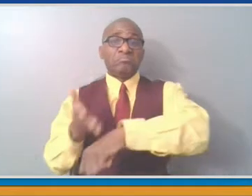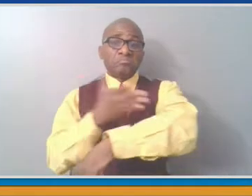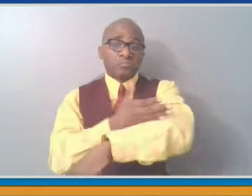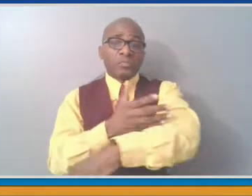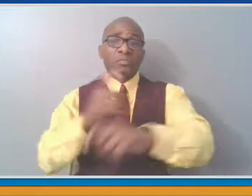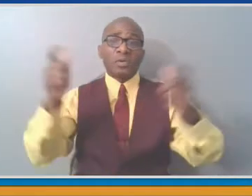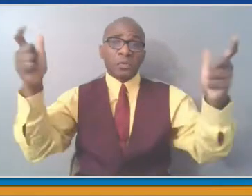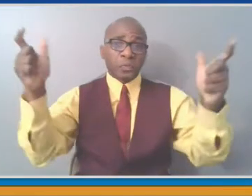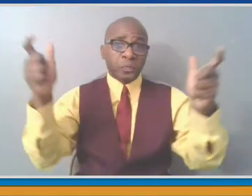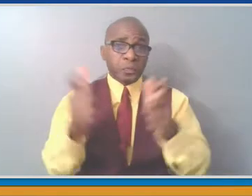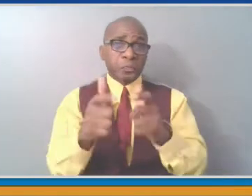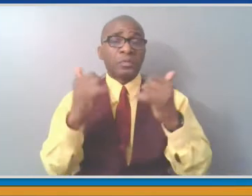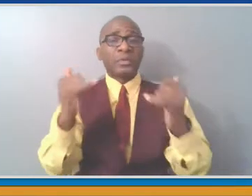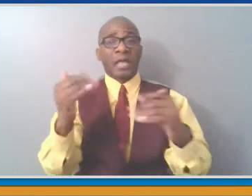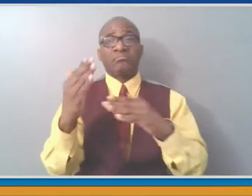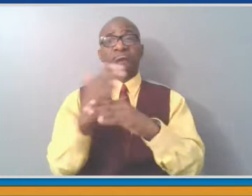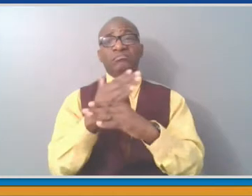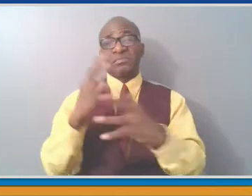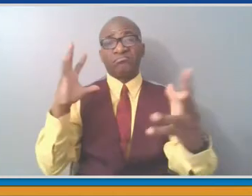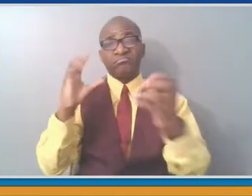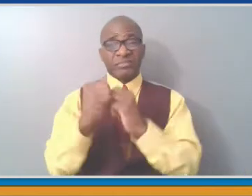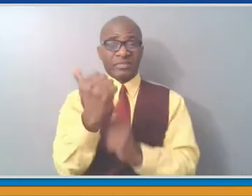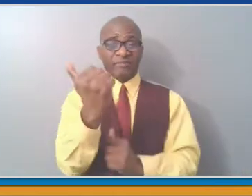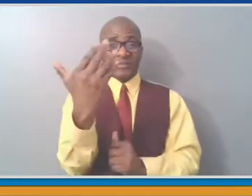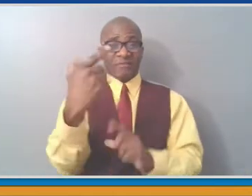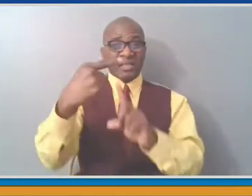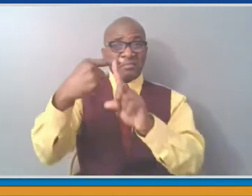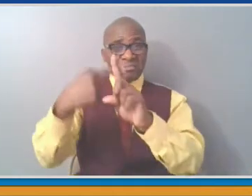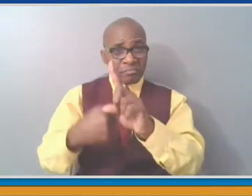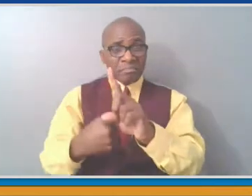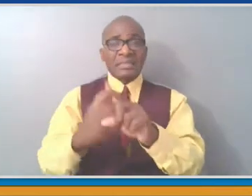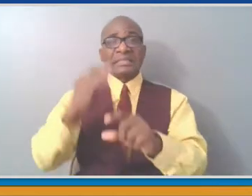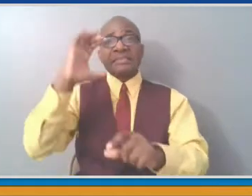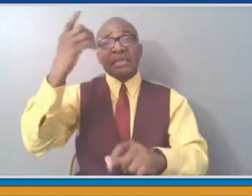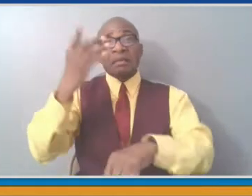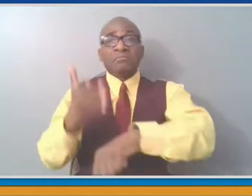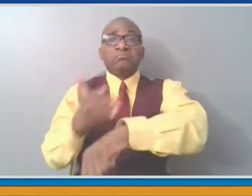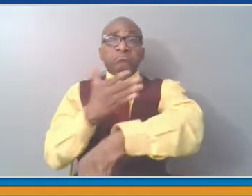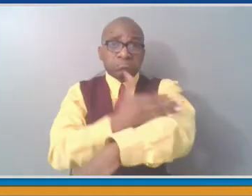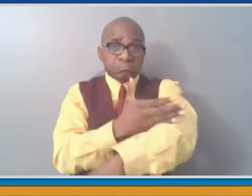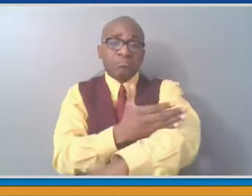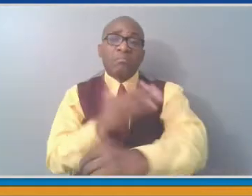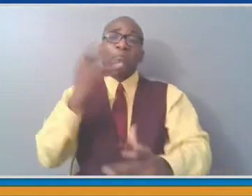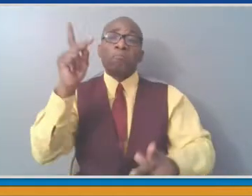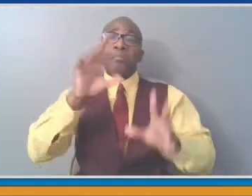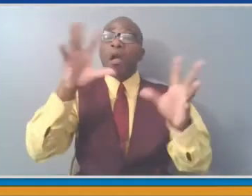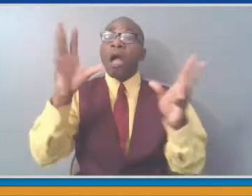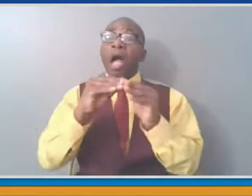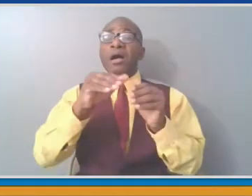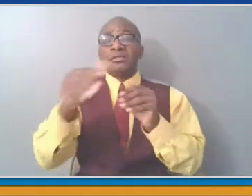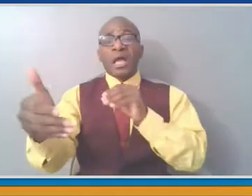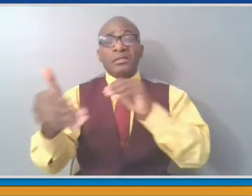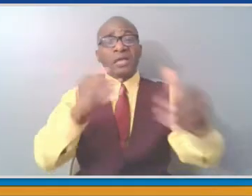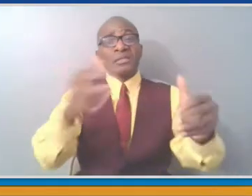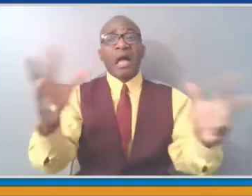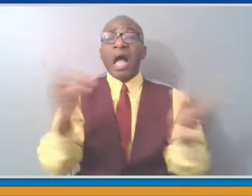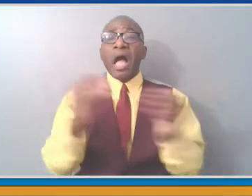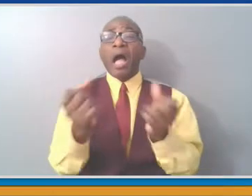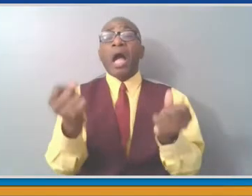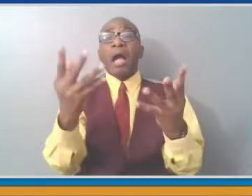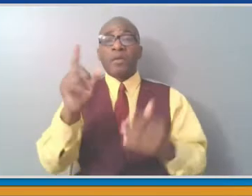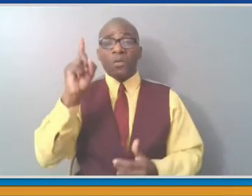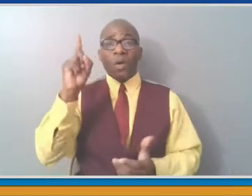Over the last week, we have lost 12 individuals, and that number is the lowest that we've seen in quite a while for a weekly total.